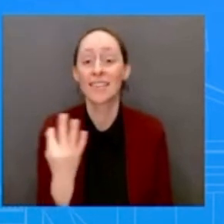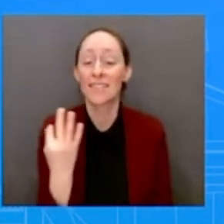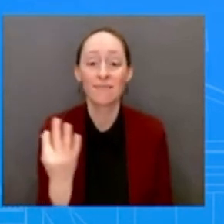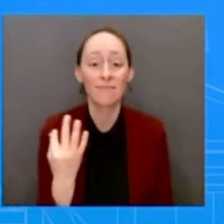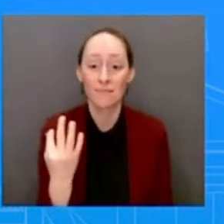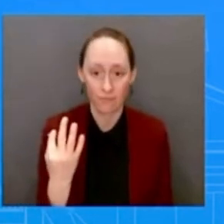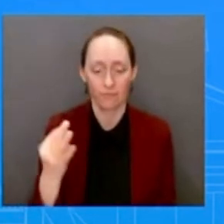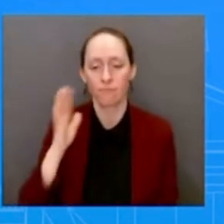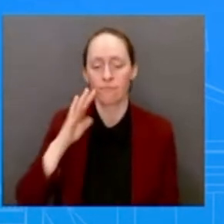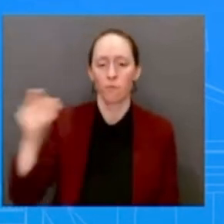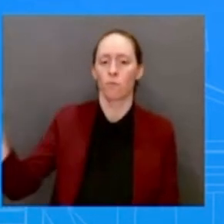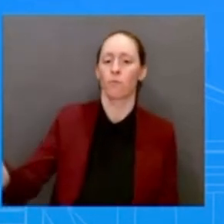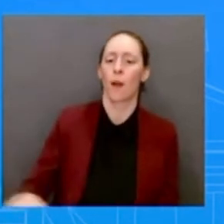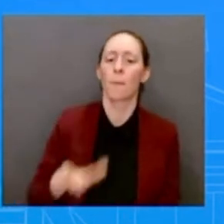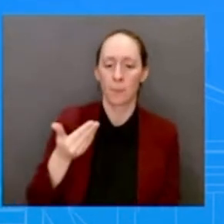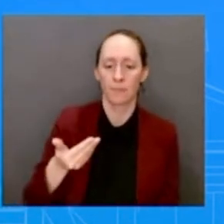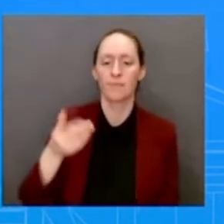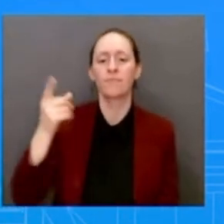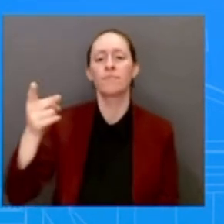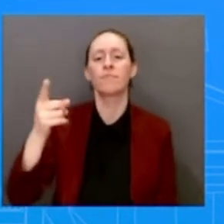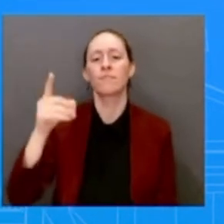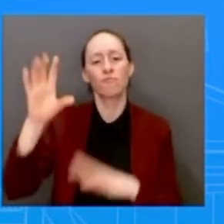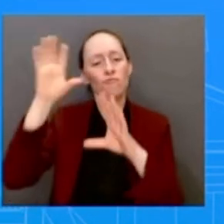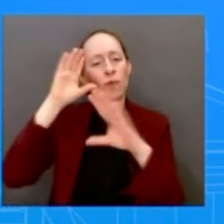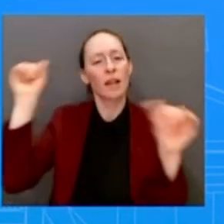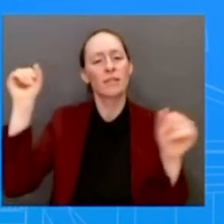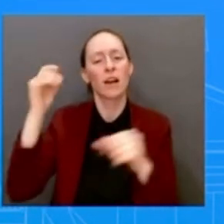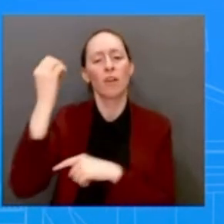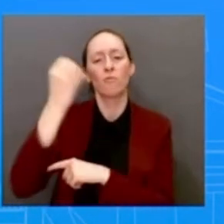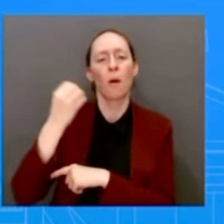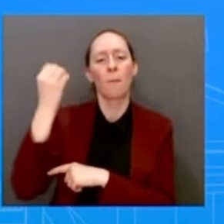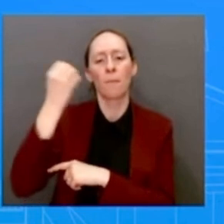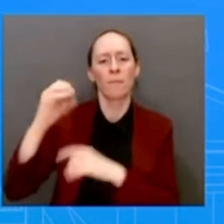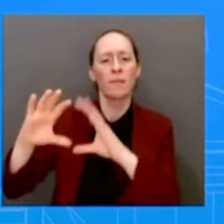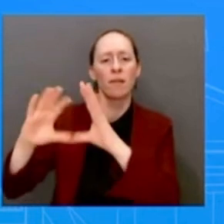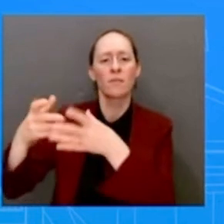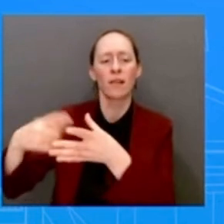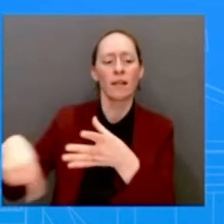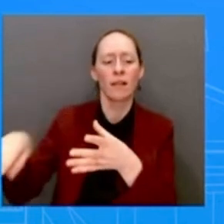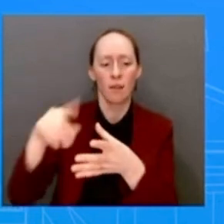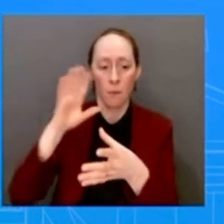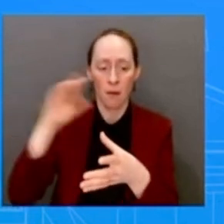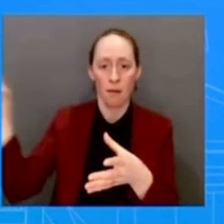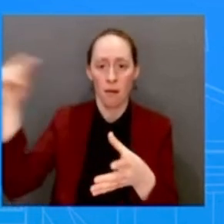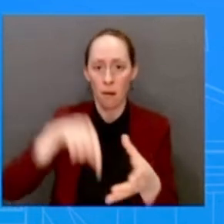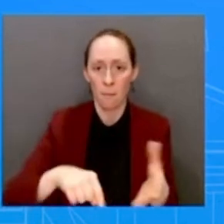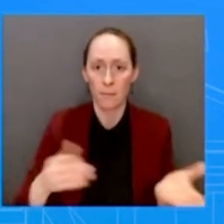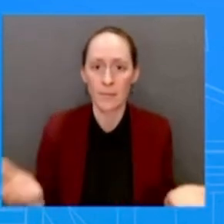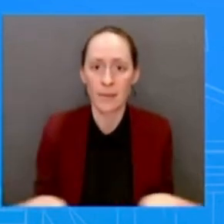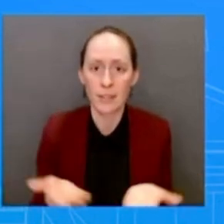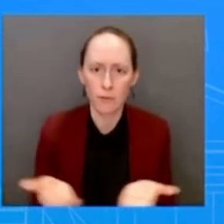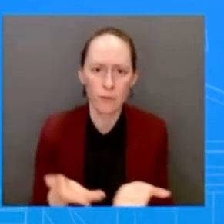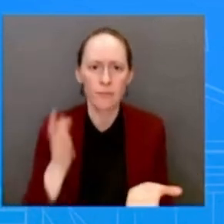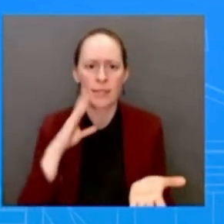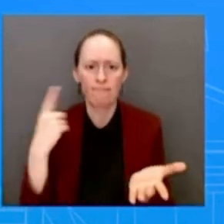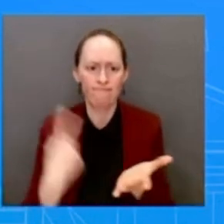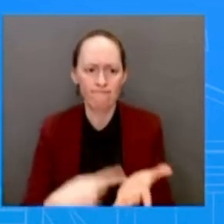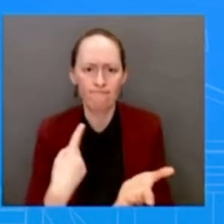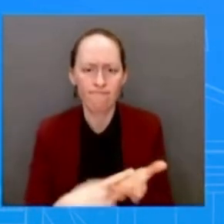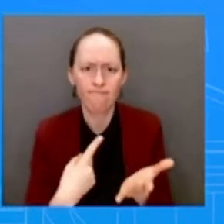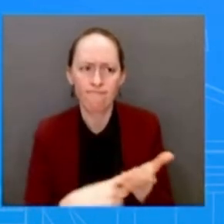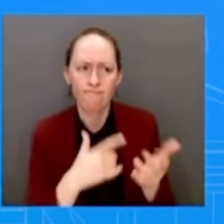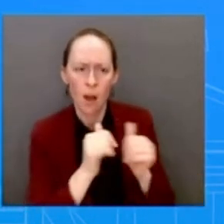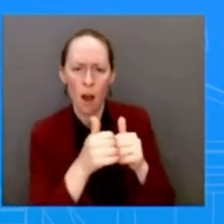leaders will review the strong cooperation between the United States and the European Union to support Ukraine as it defends its